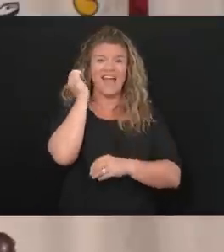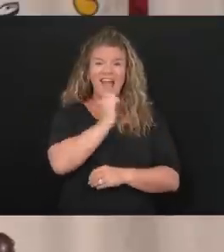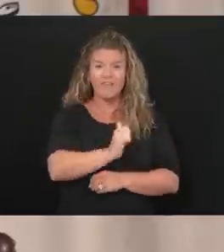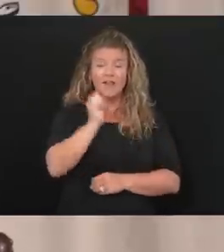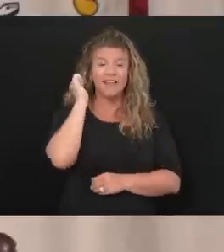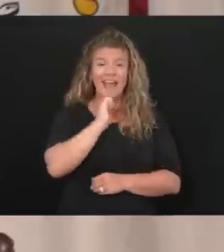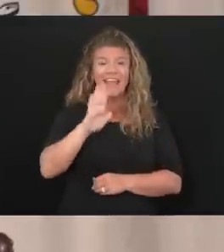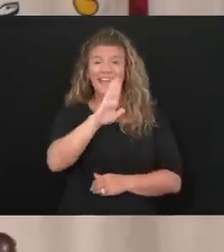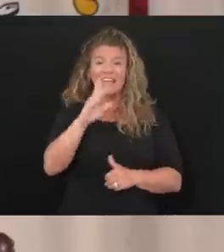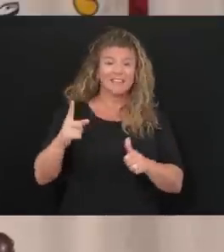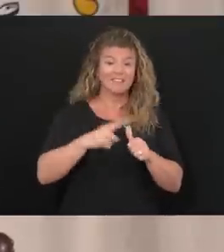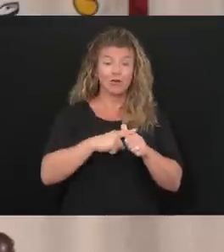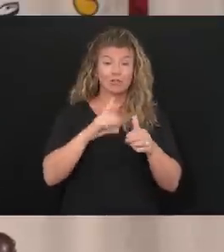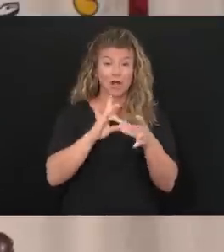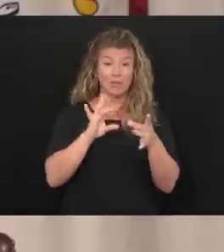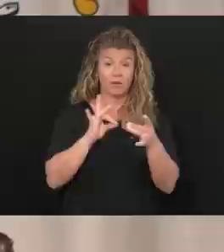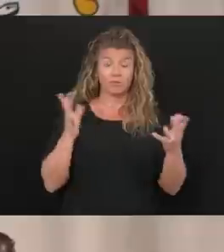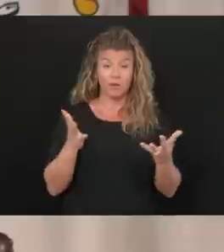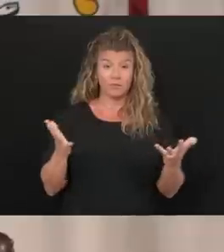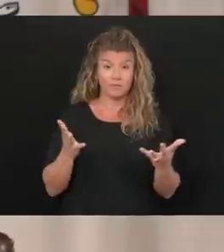things he said to me was,